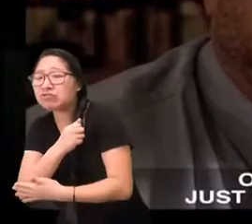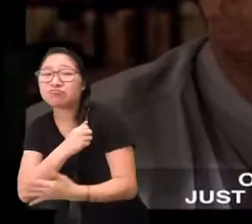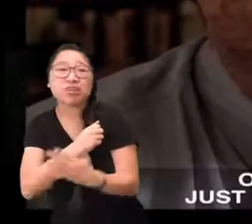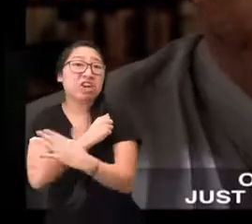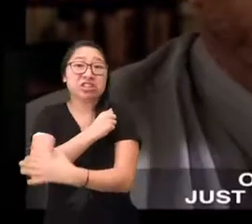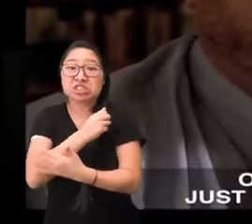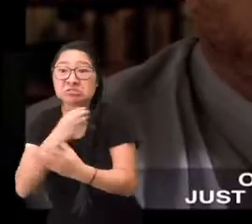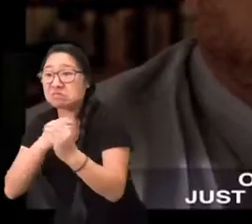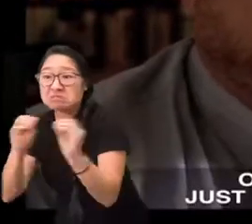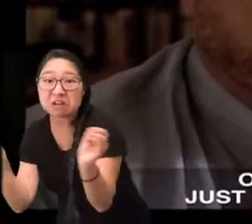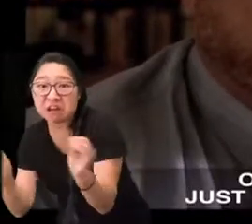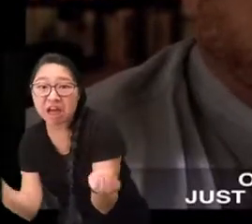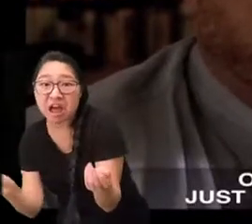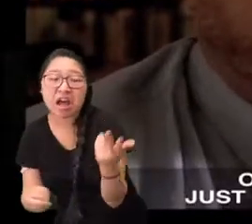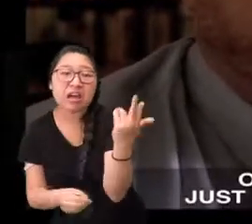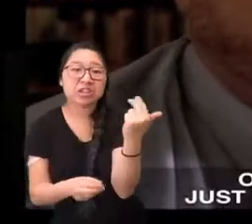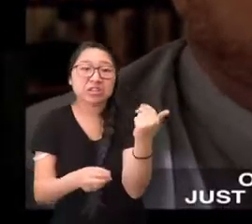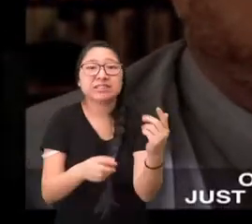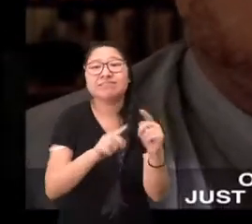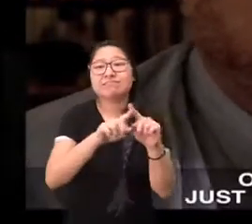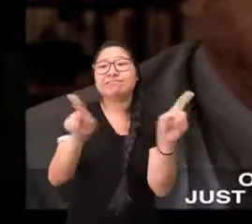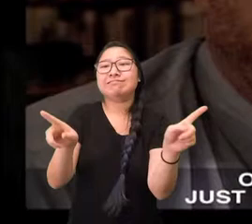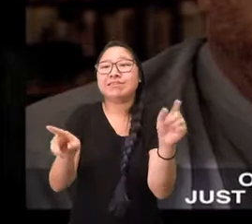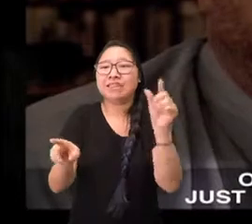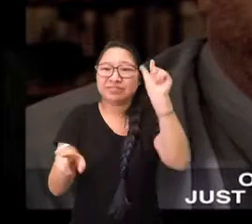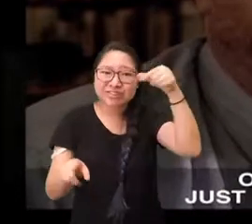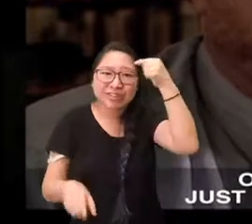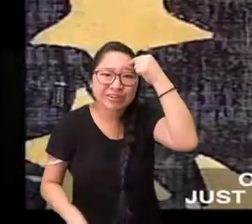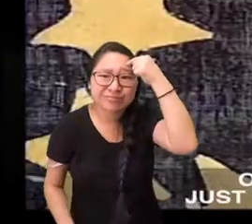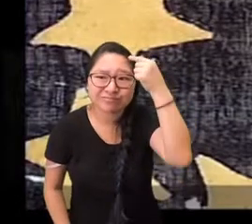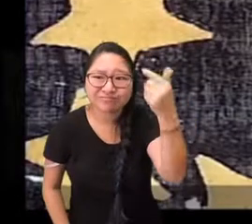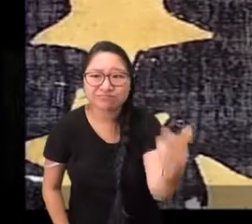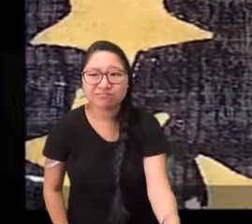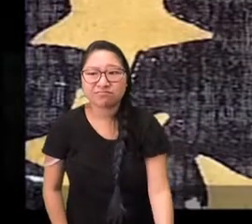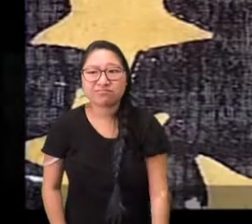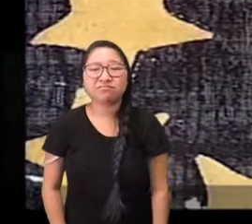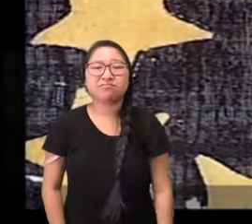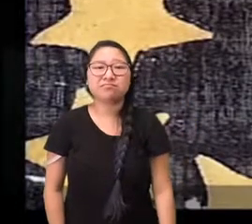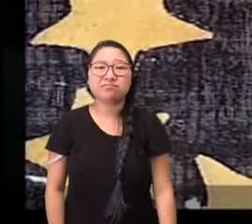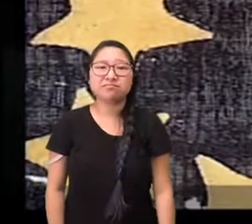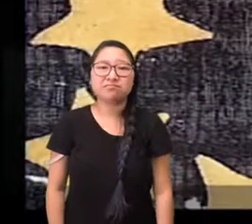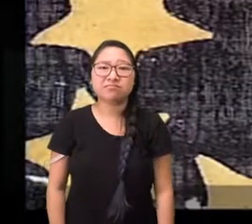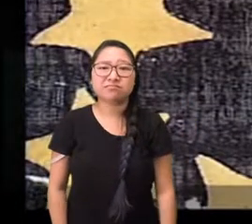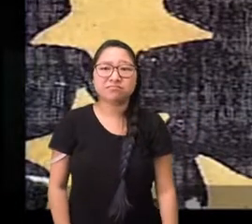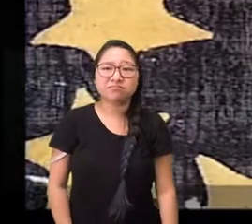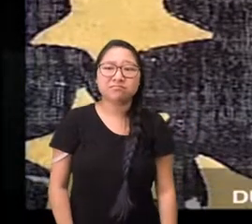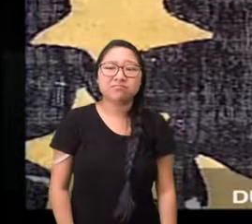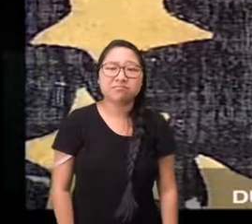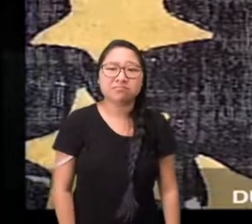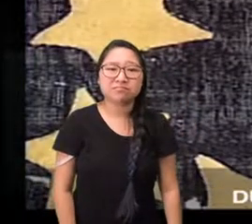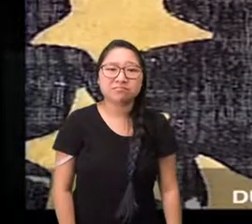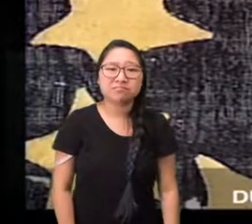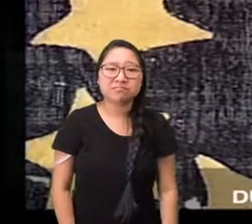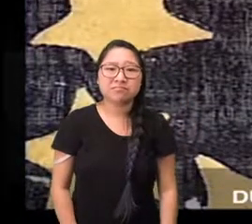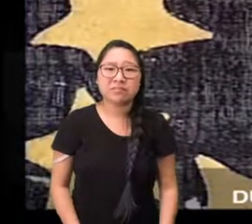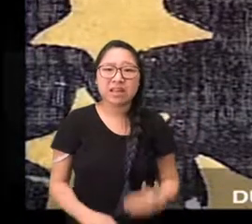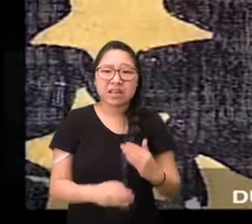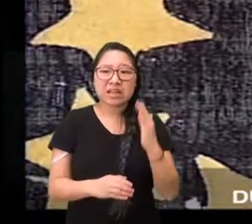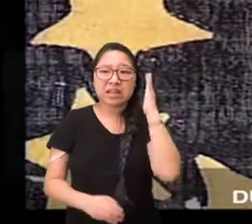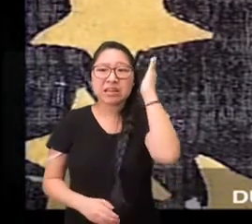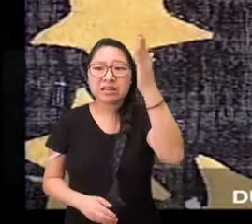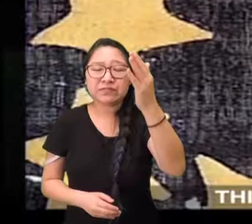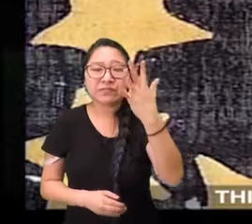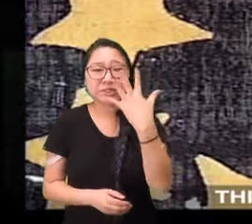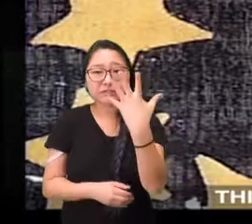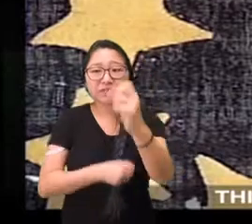perhaps or no confederations just 13 separate governments during the next